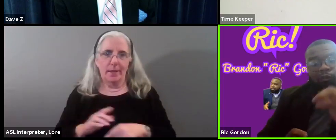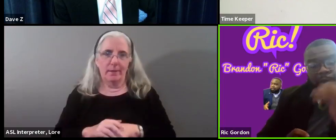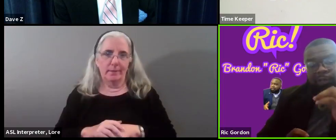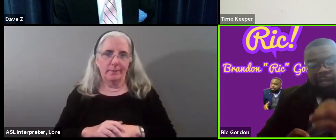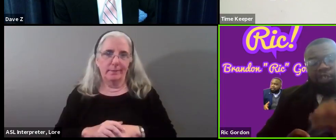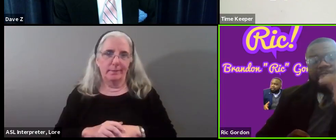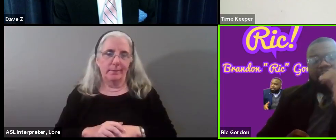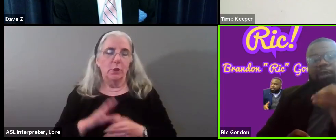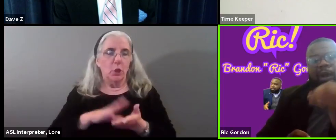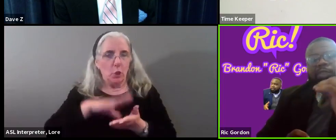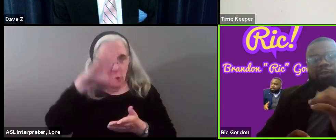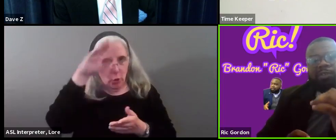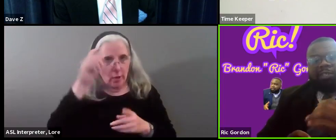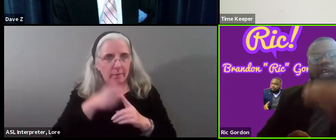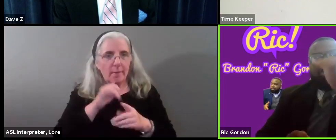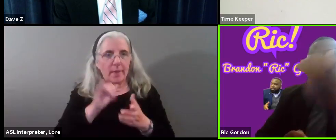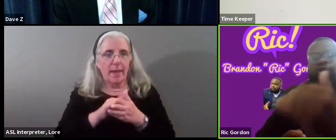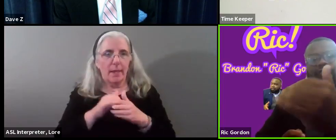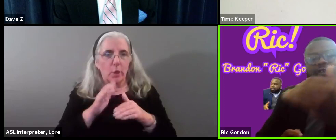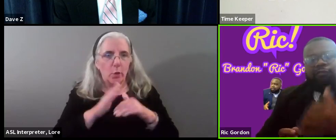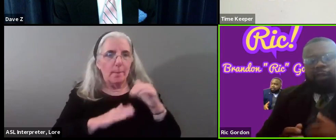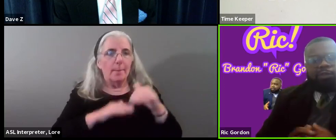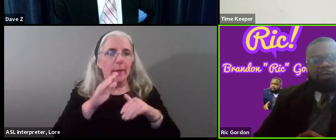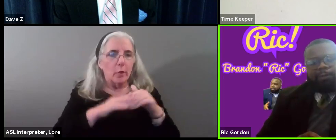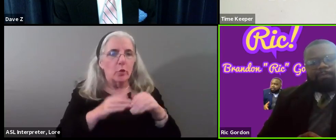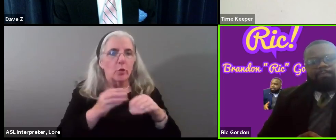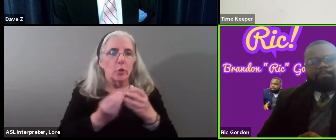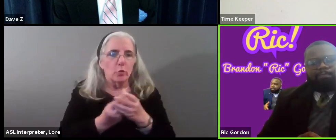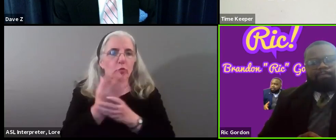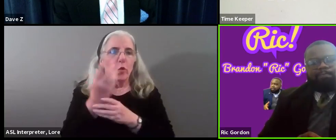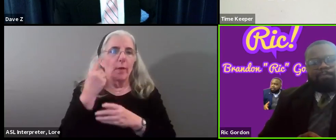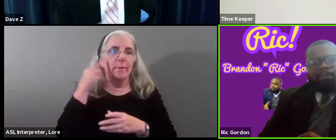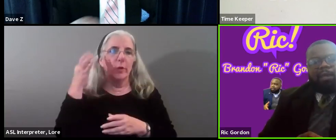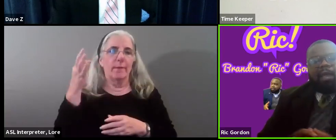And you learn from those things. You build upon those things to grow for the future.